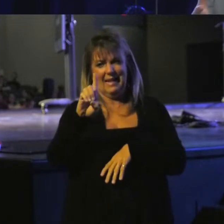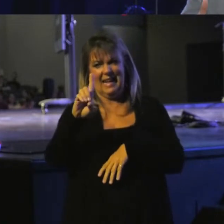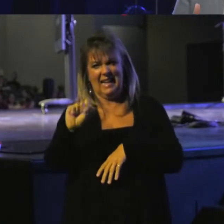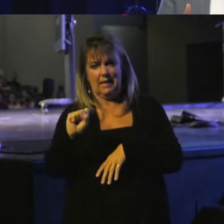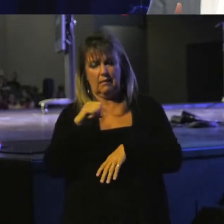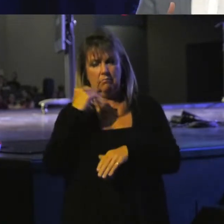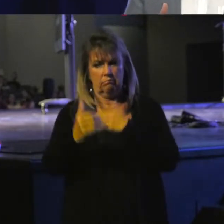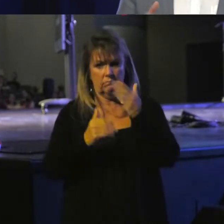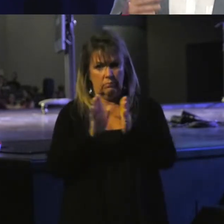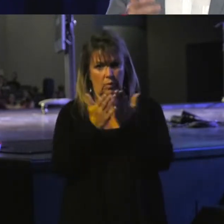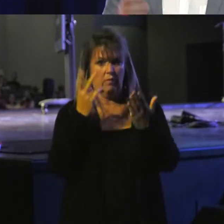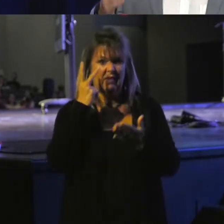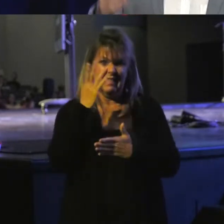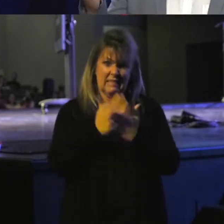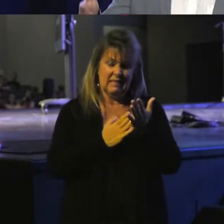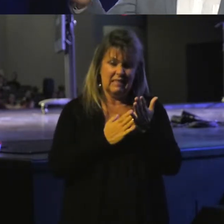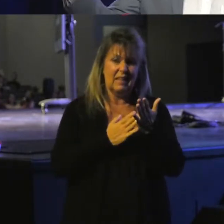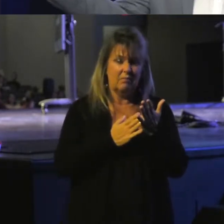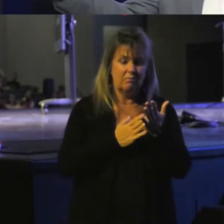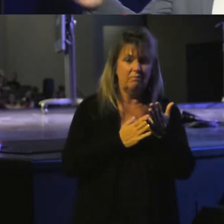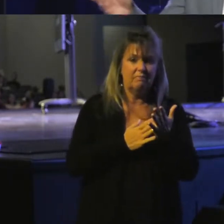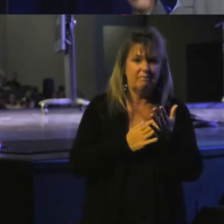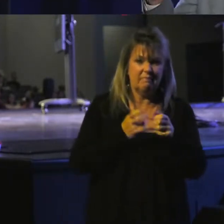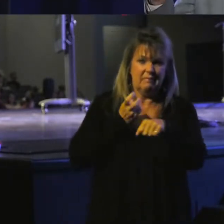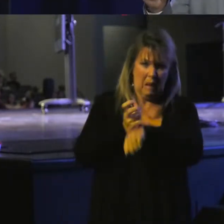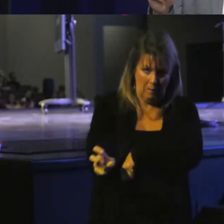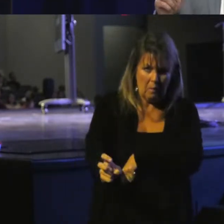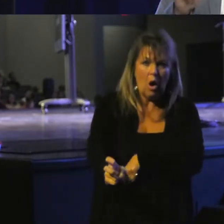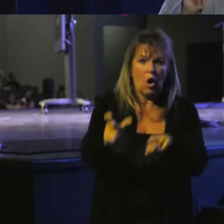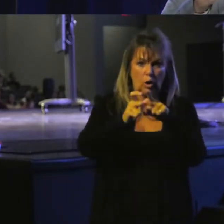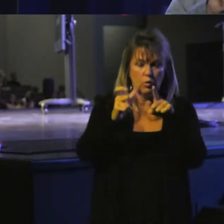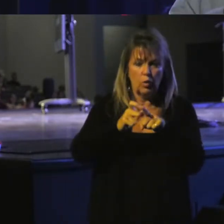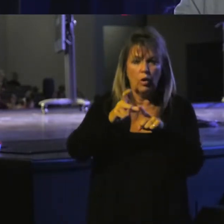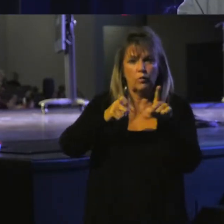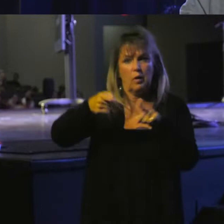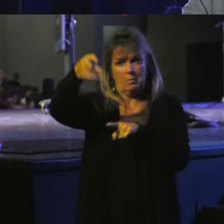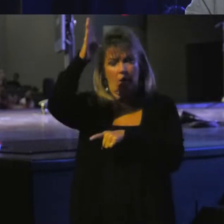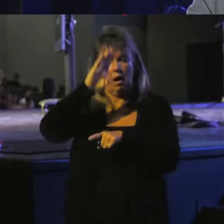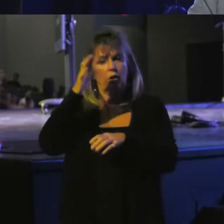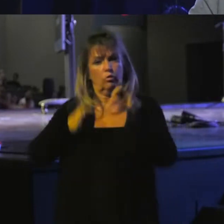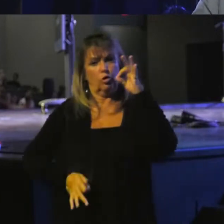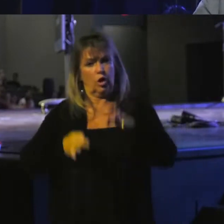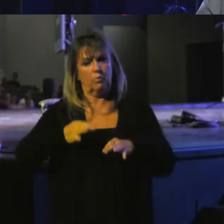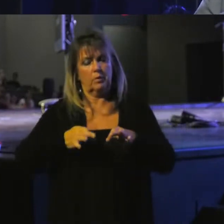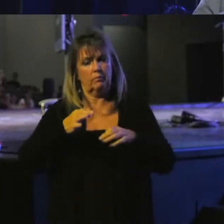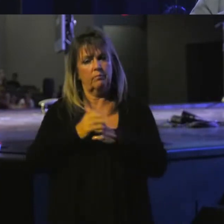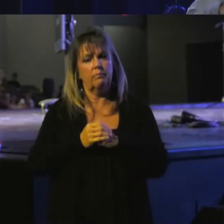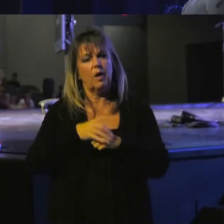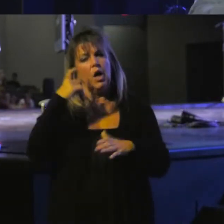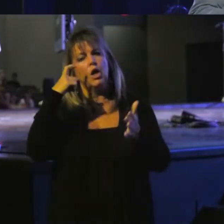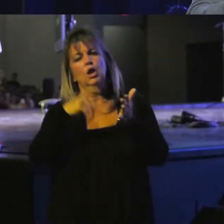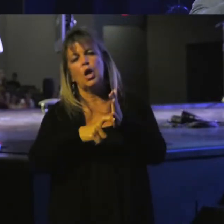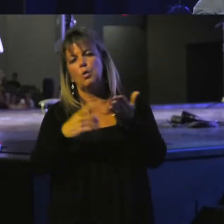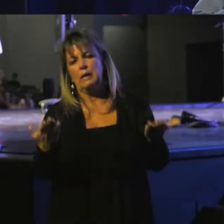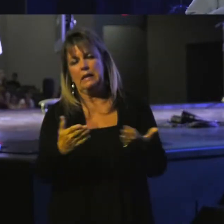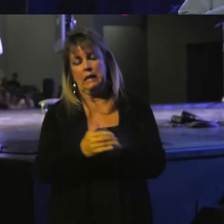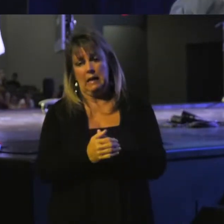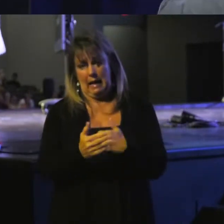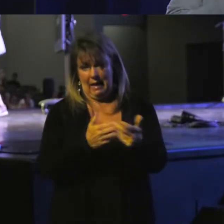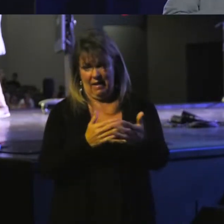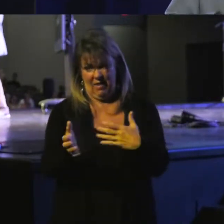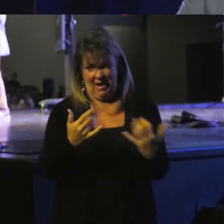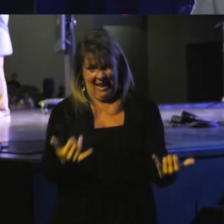Throughout this book, we've seen some pretty harsh words from God on judgment. But notice the grace here. Even now,